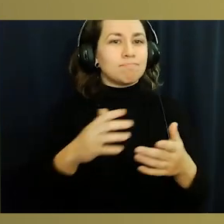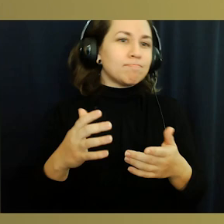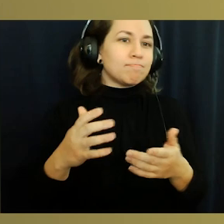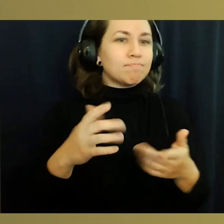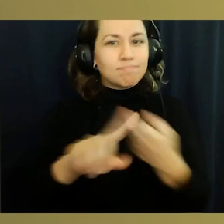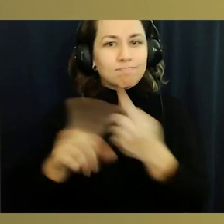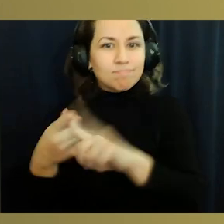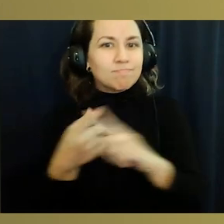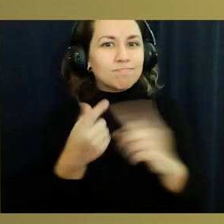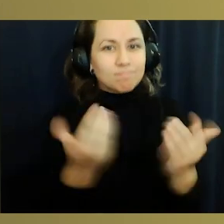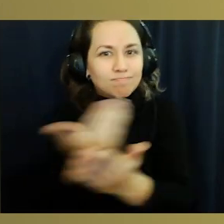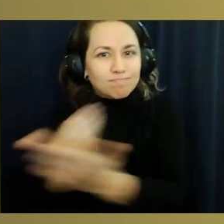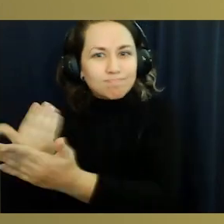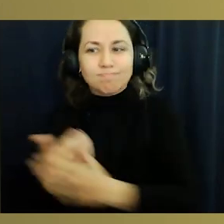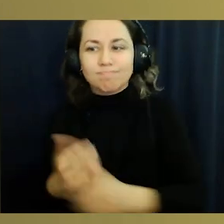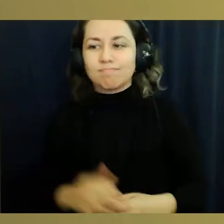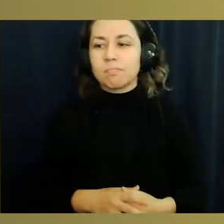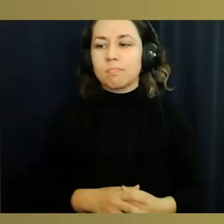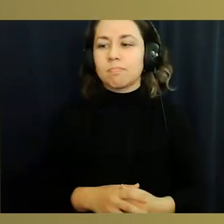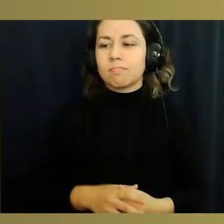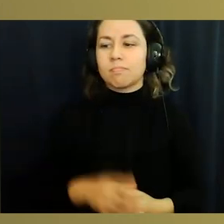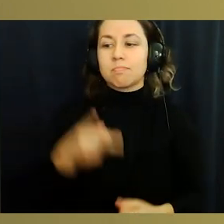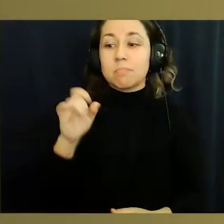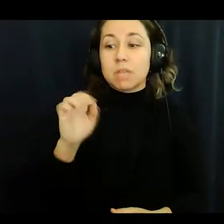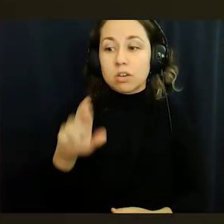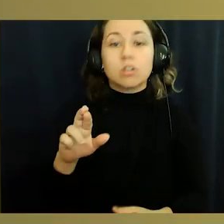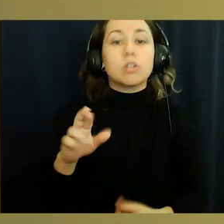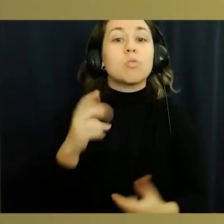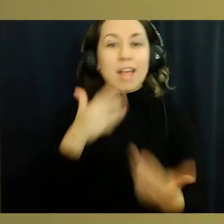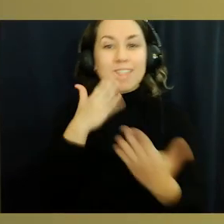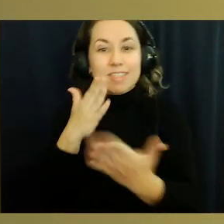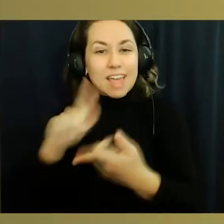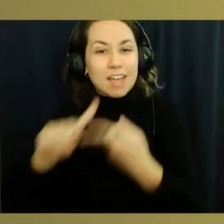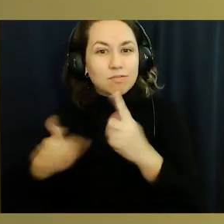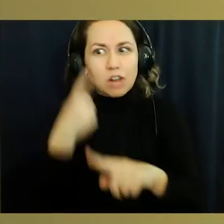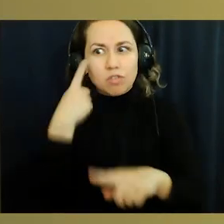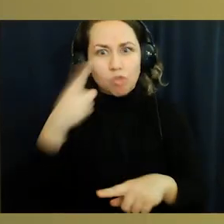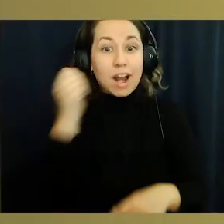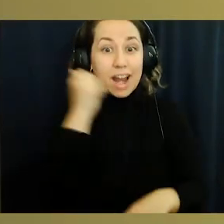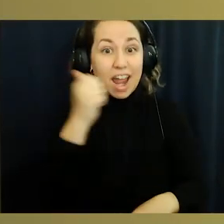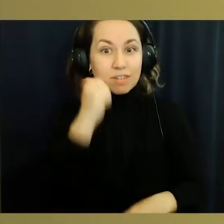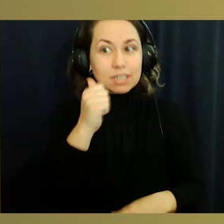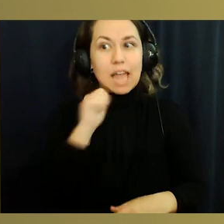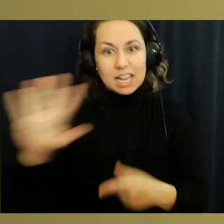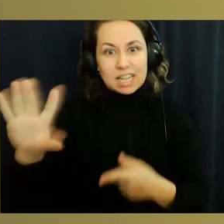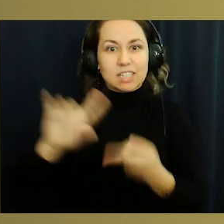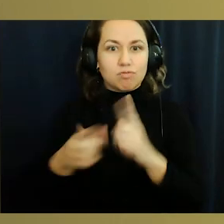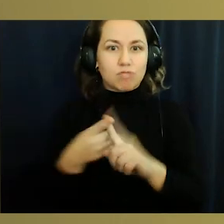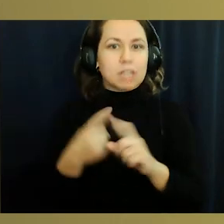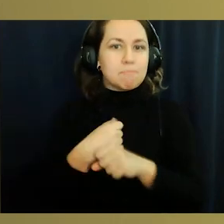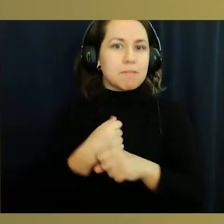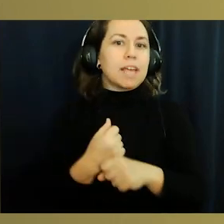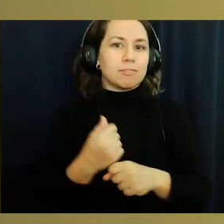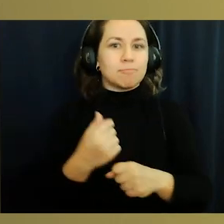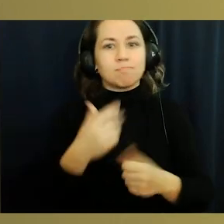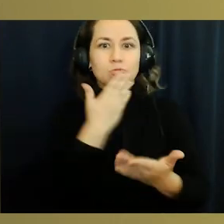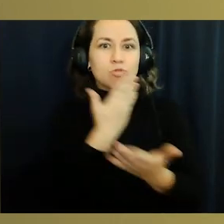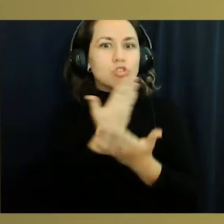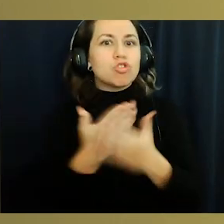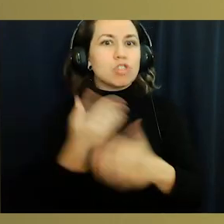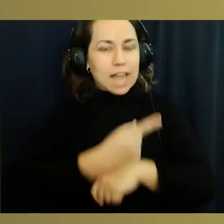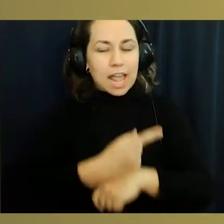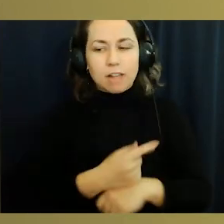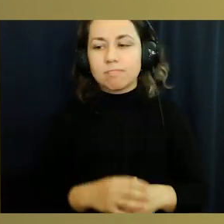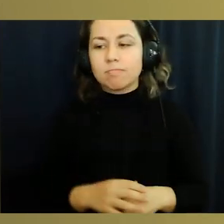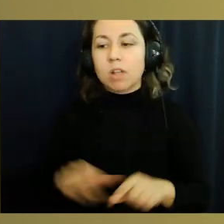to focus on my nature and make new friends along the way. Peter would like to thank his friends for having made every school day another day to look